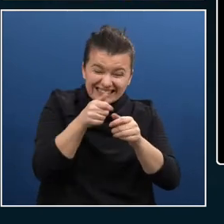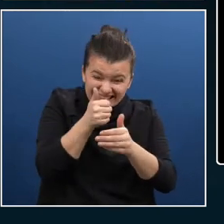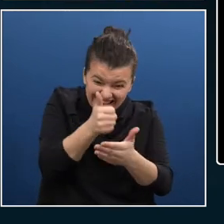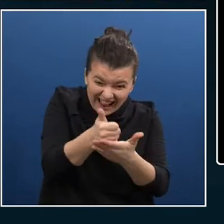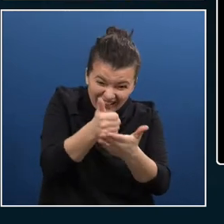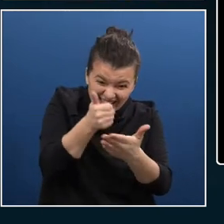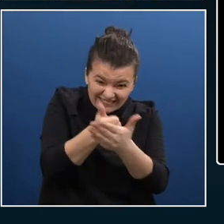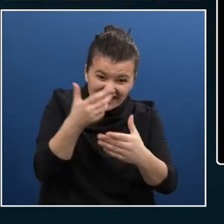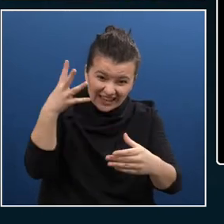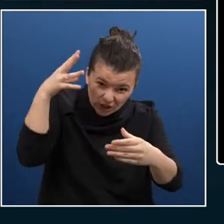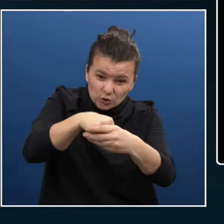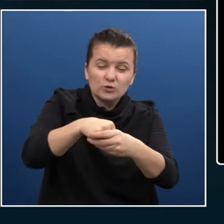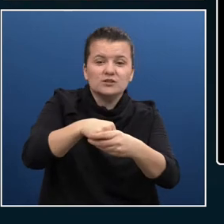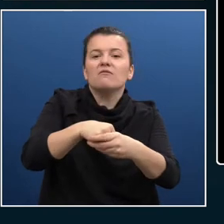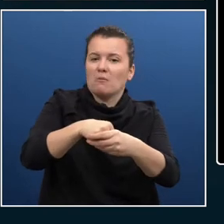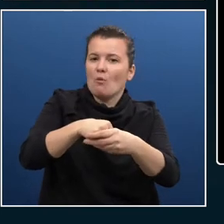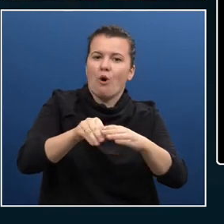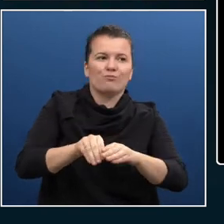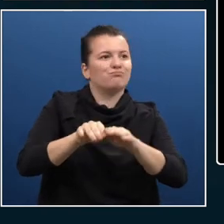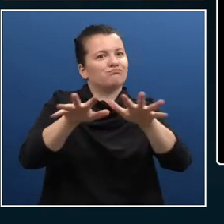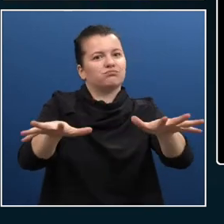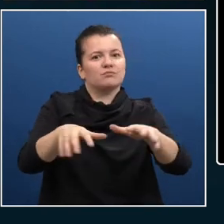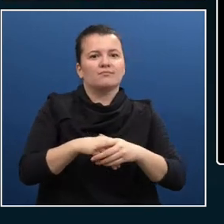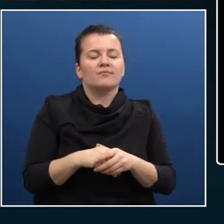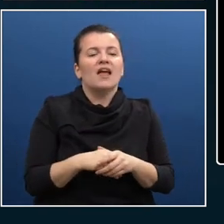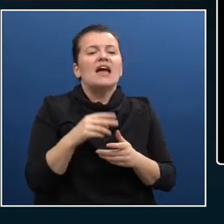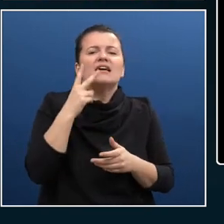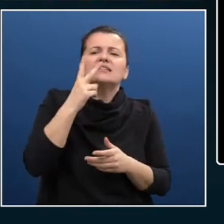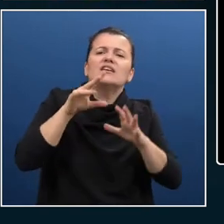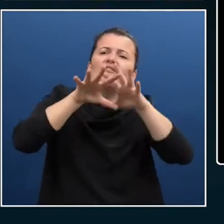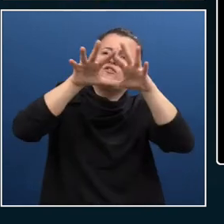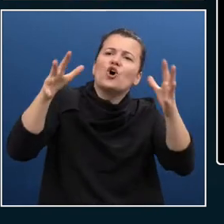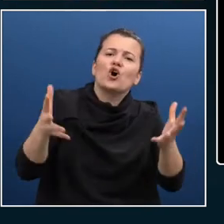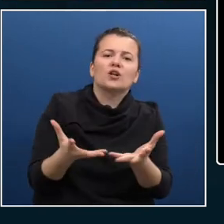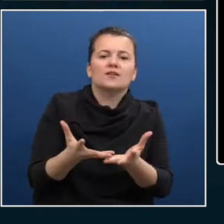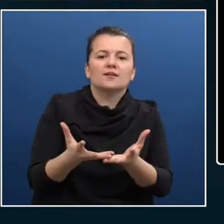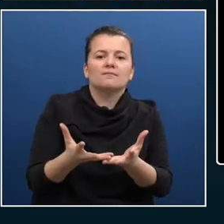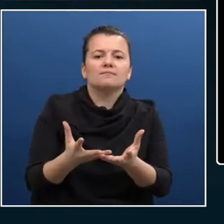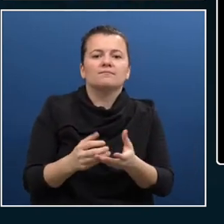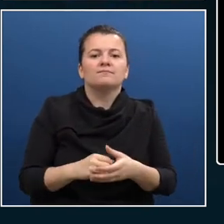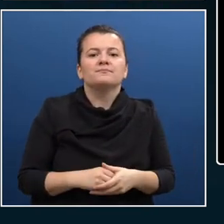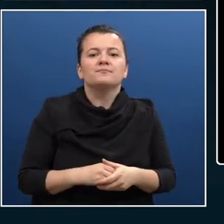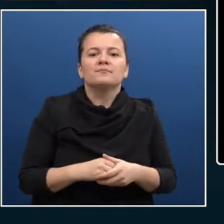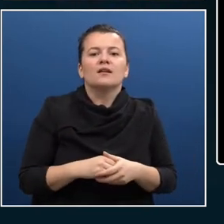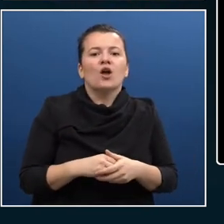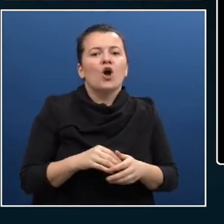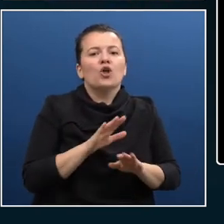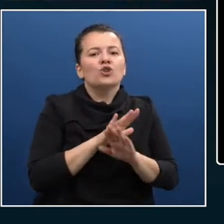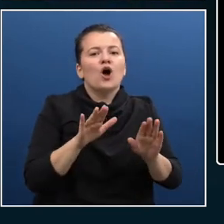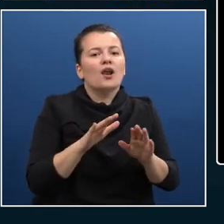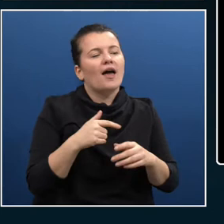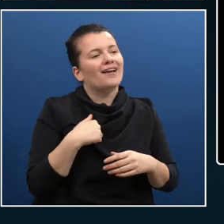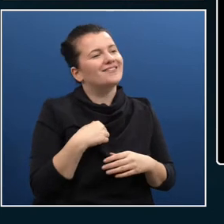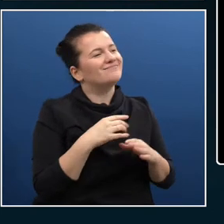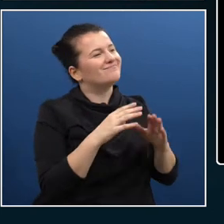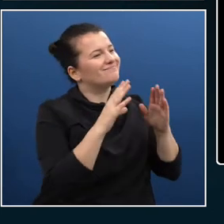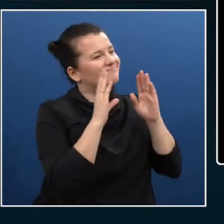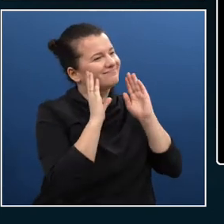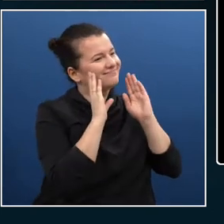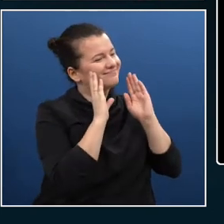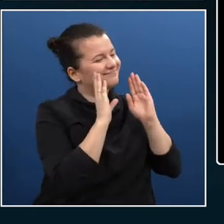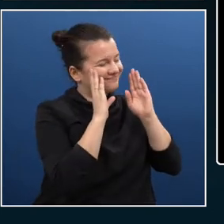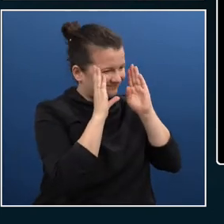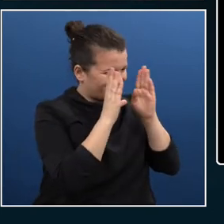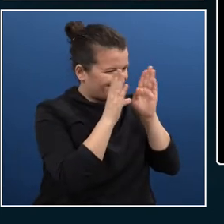the world without those rose colored glasses, you start to look at the world differently.